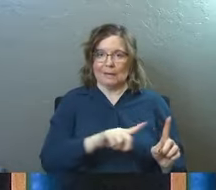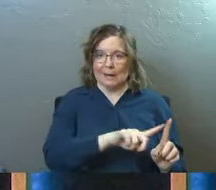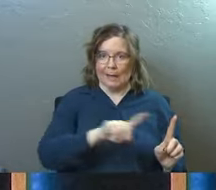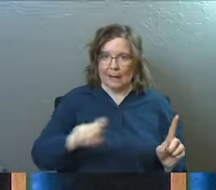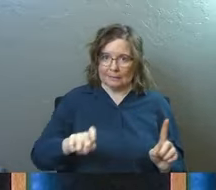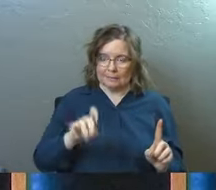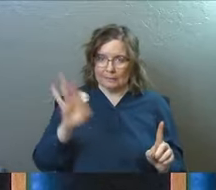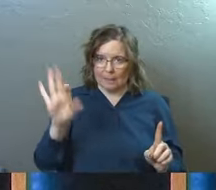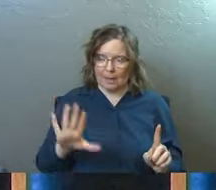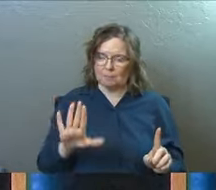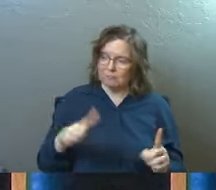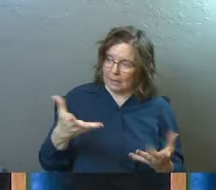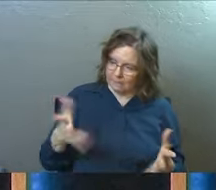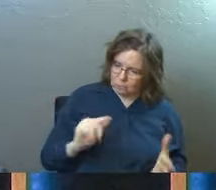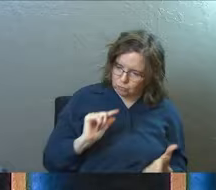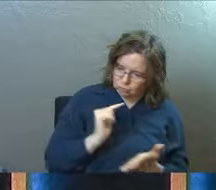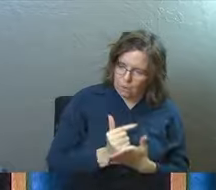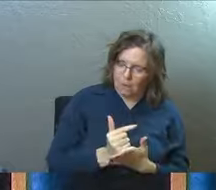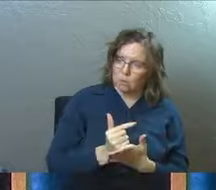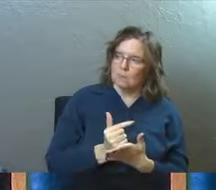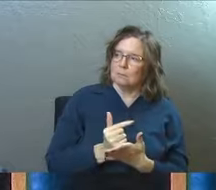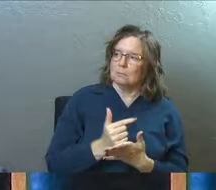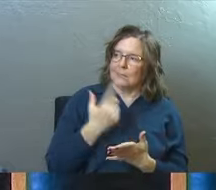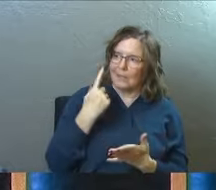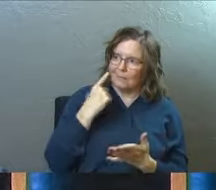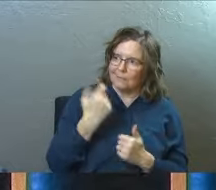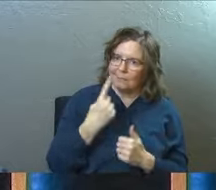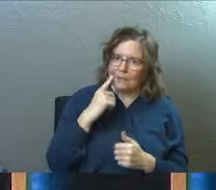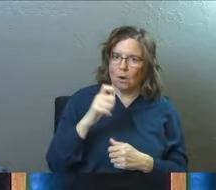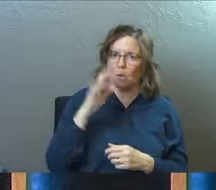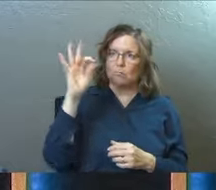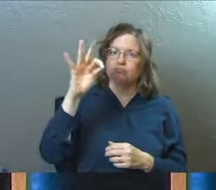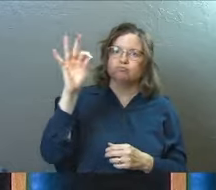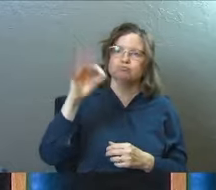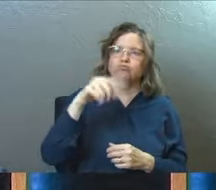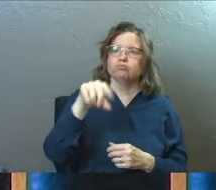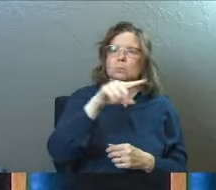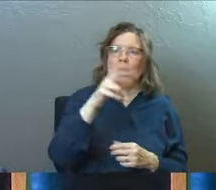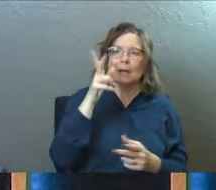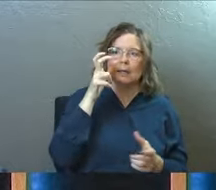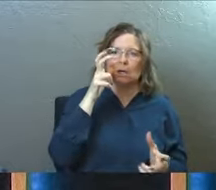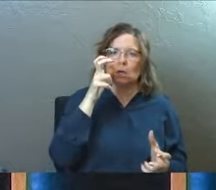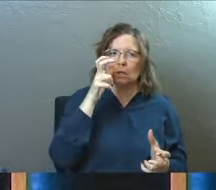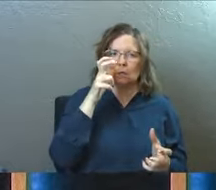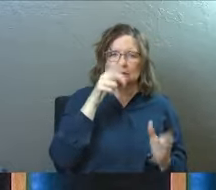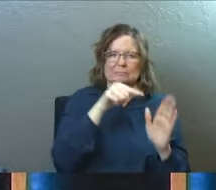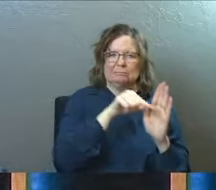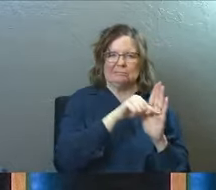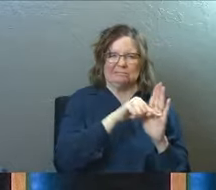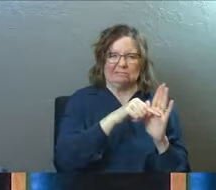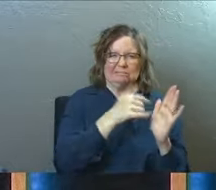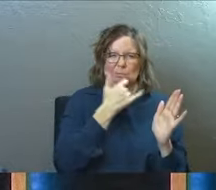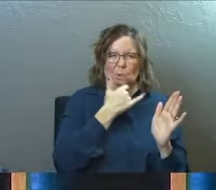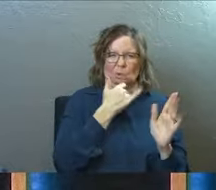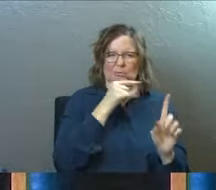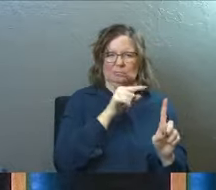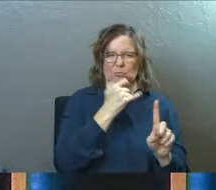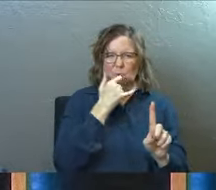And she said, now that I've graduated seminary, every time I hear somebody else's sermon, all I can hear are their mistakes.